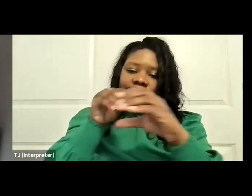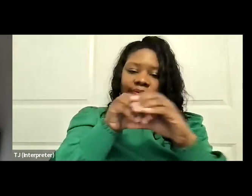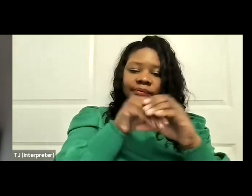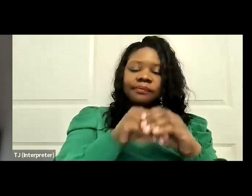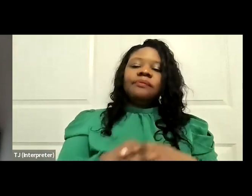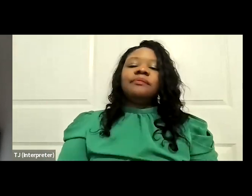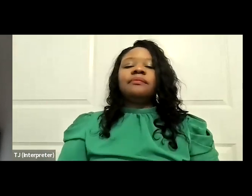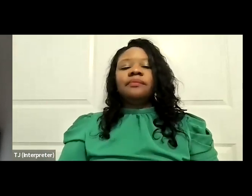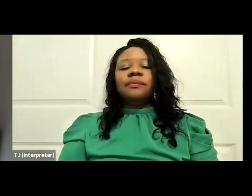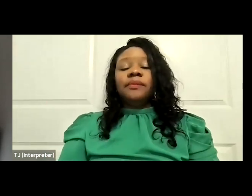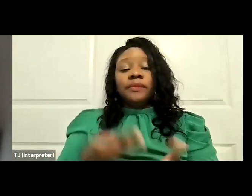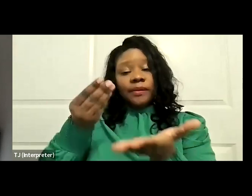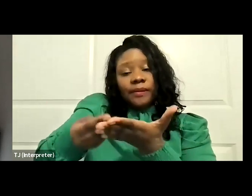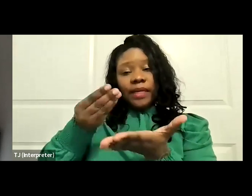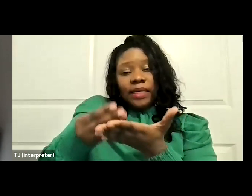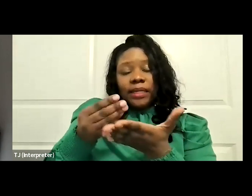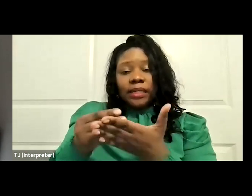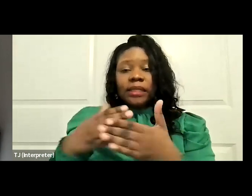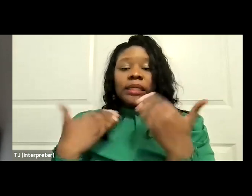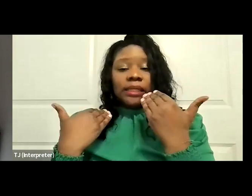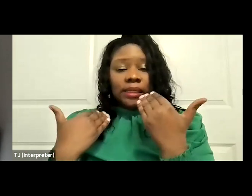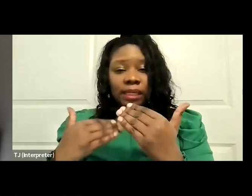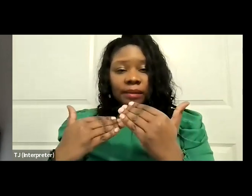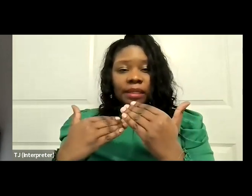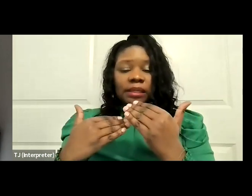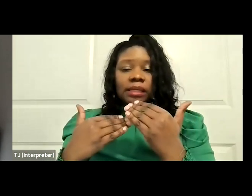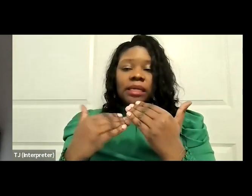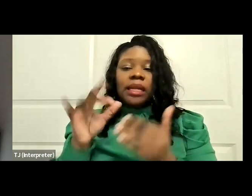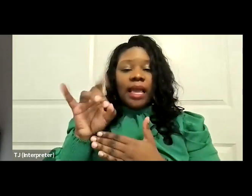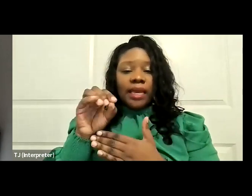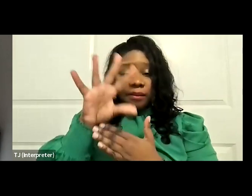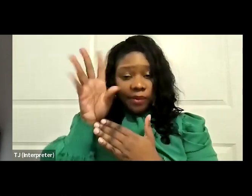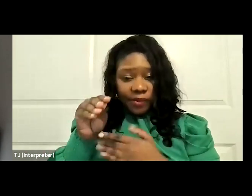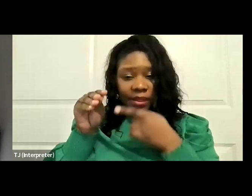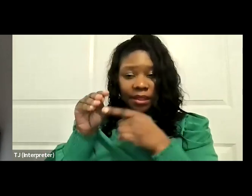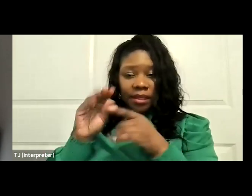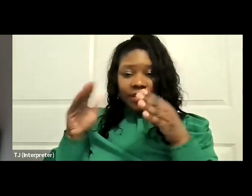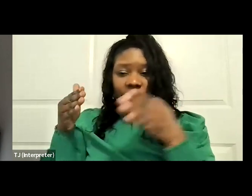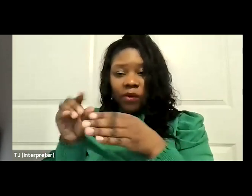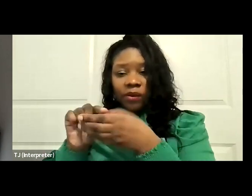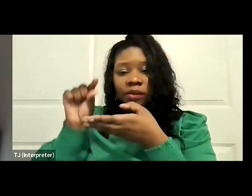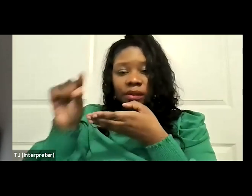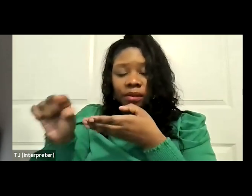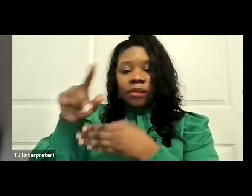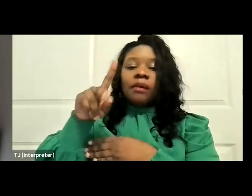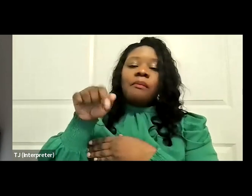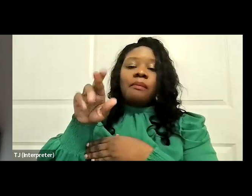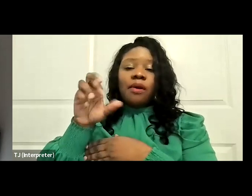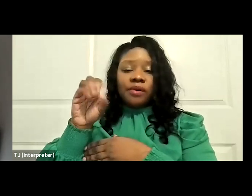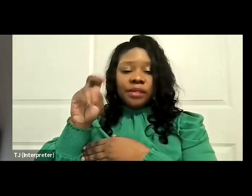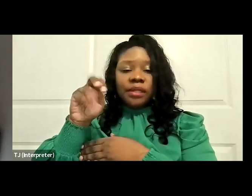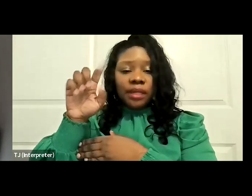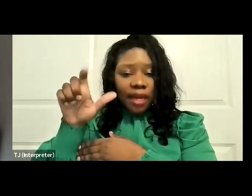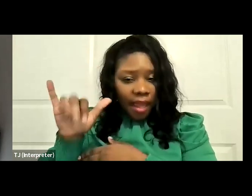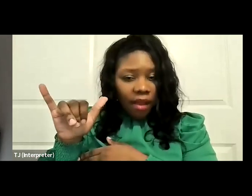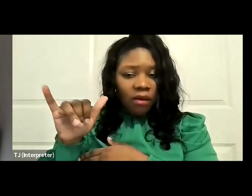The funds are restricted to go to 80% of the funds are required to go to personnel. Excuse me, I'm getting over a